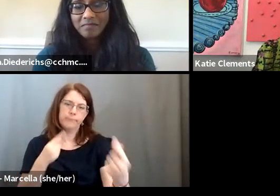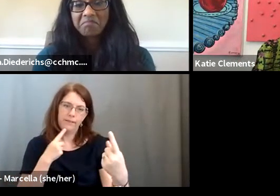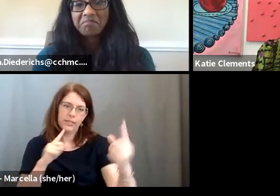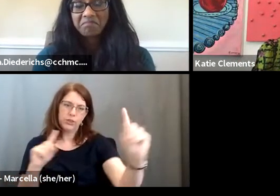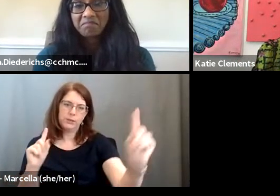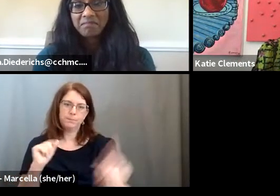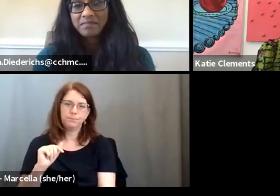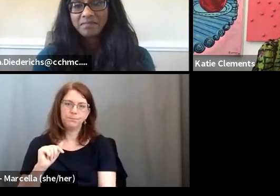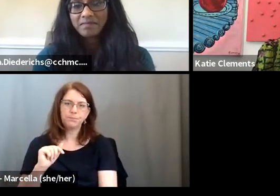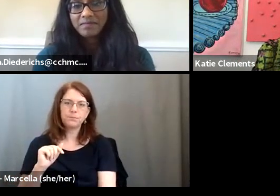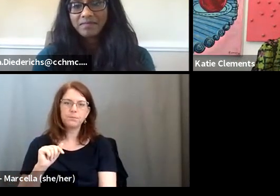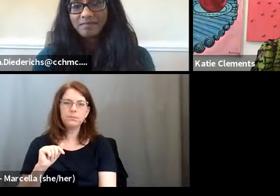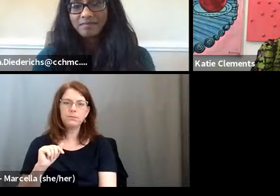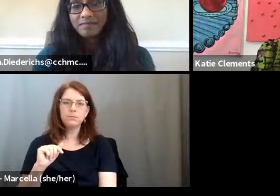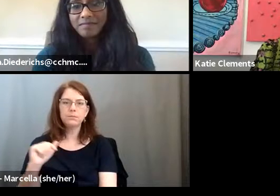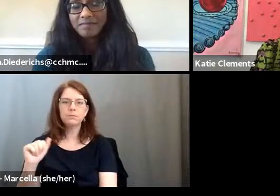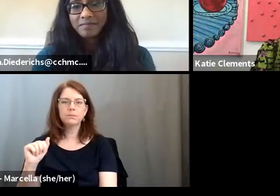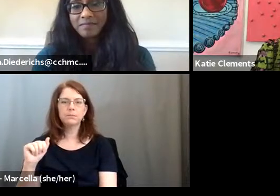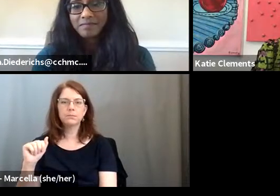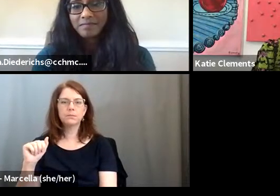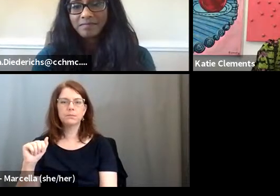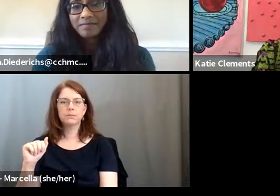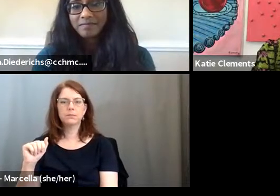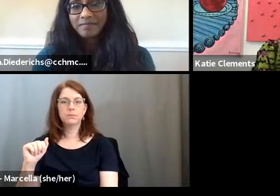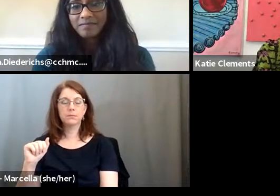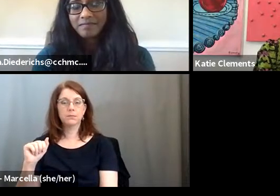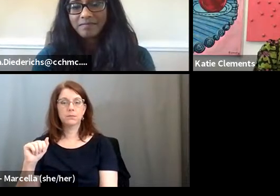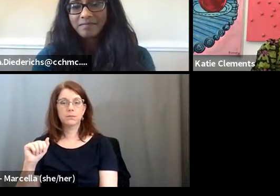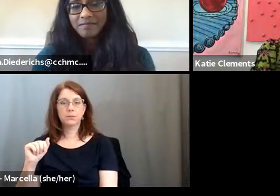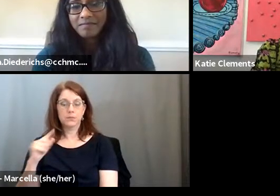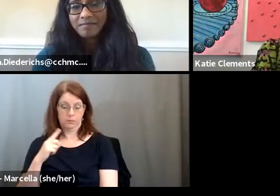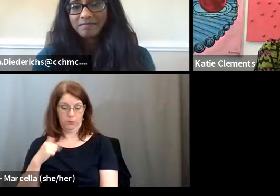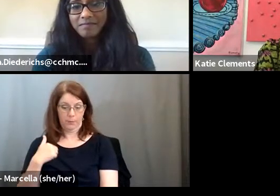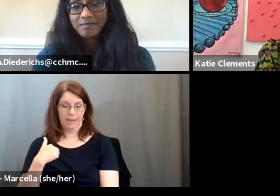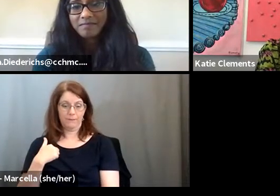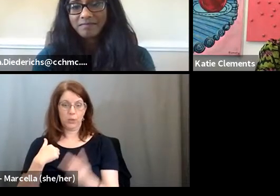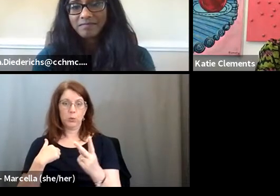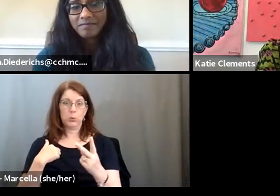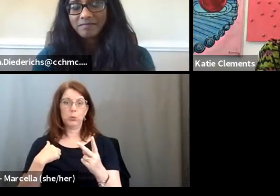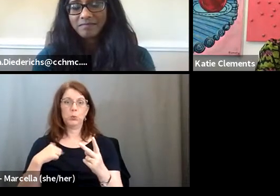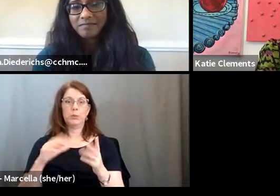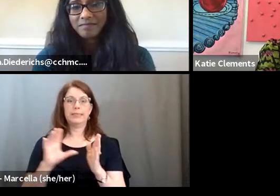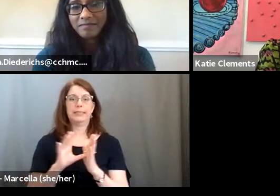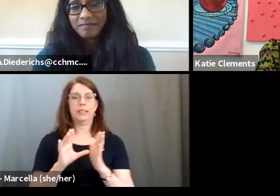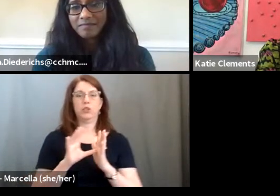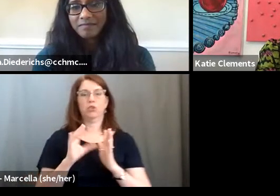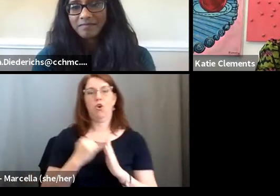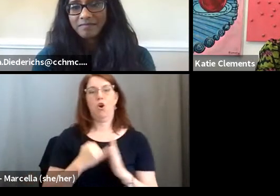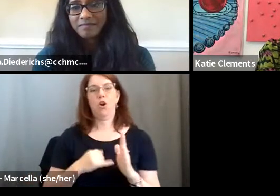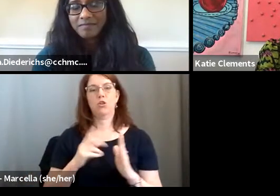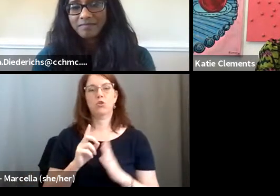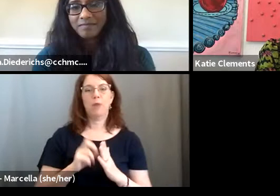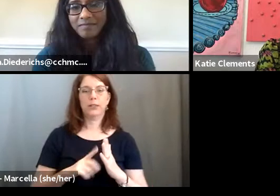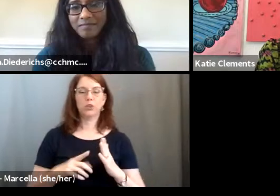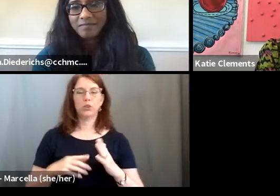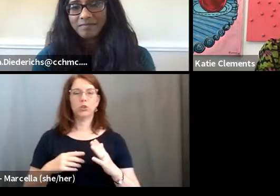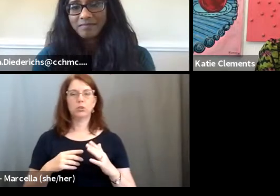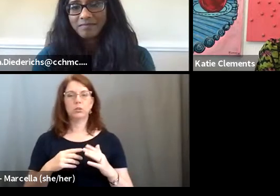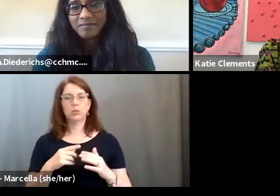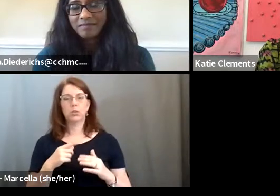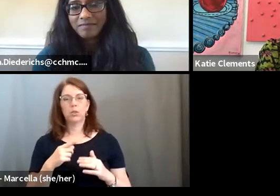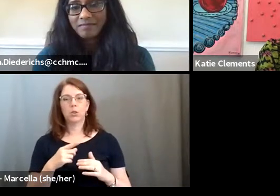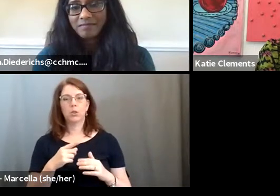Yeah, I guess for me, um, and I talked to, so I have two senior art directors that are on track for